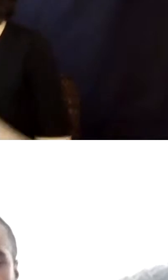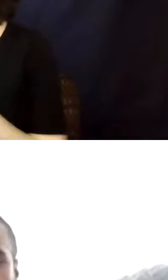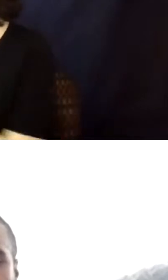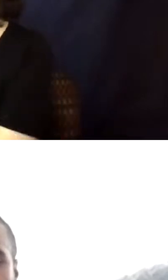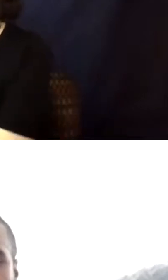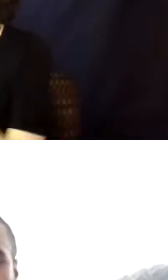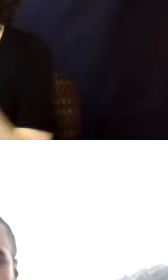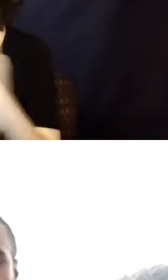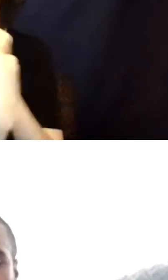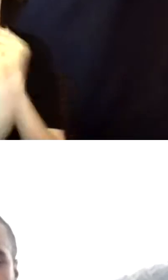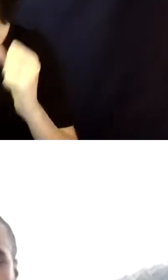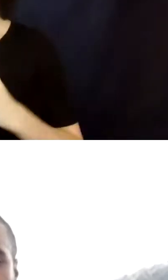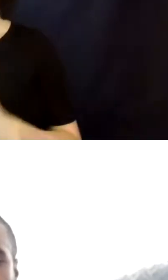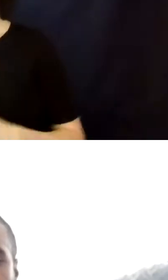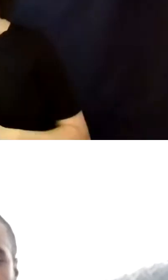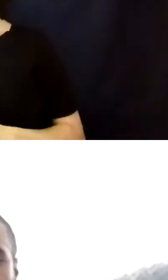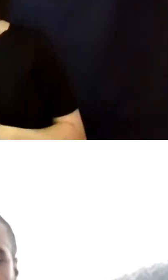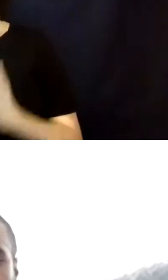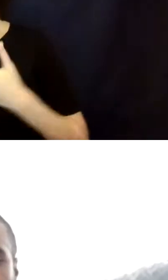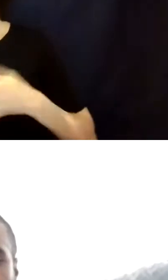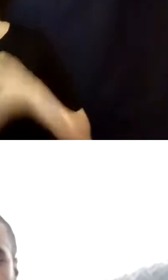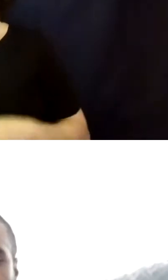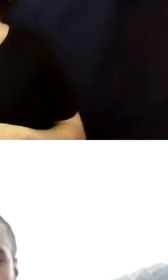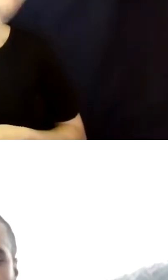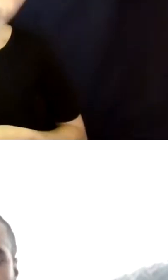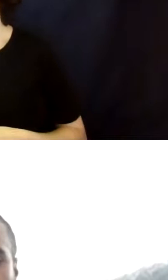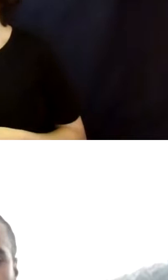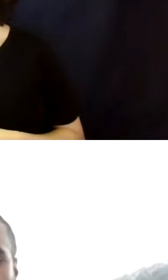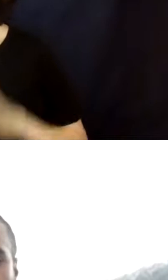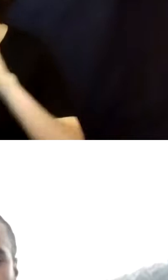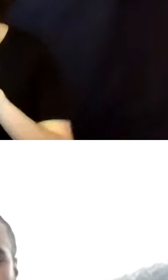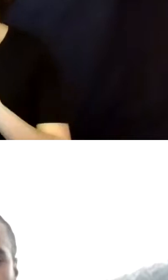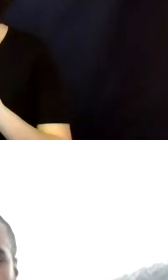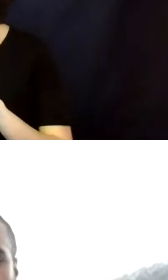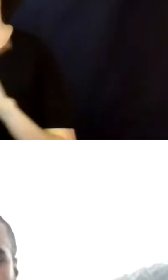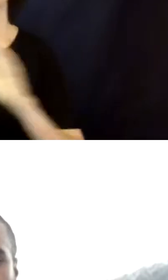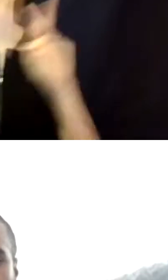decisions. When I have questions, no one is making decisions for the individual.